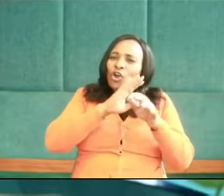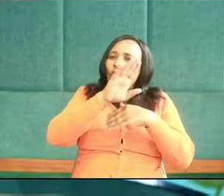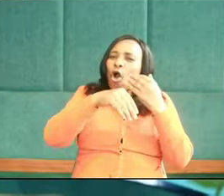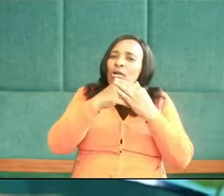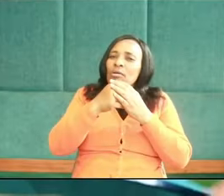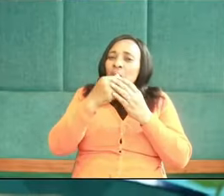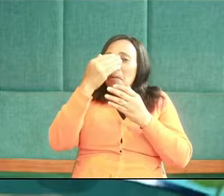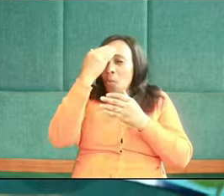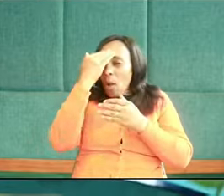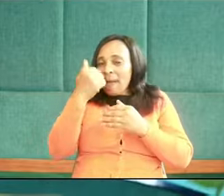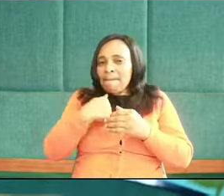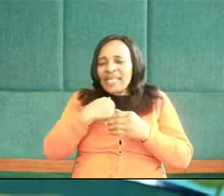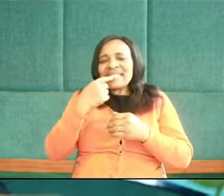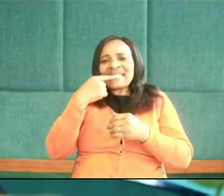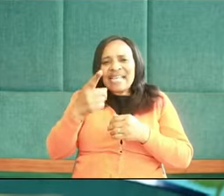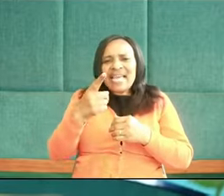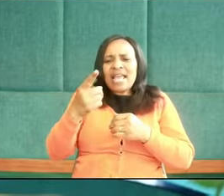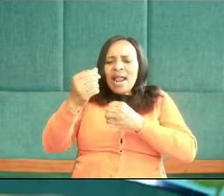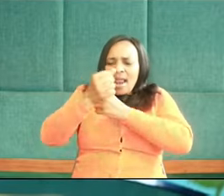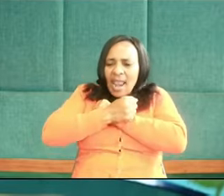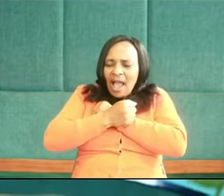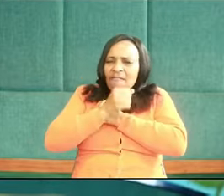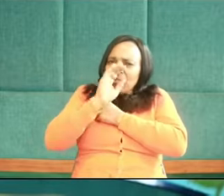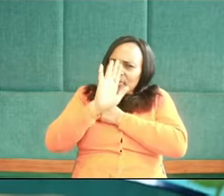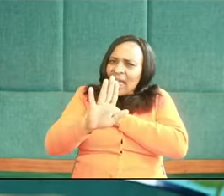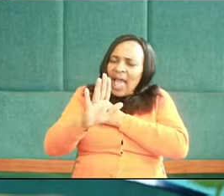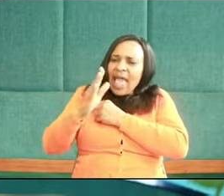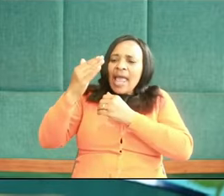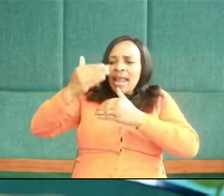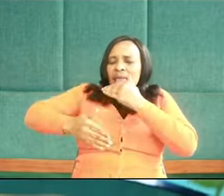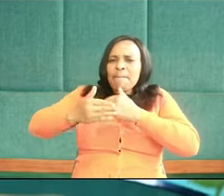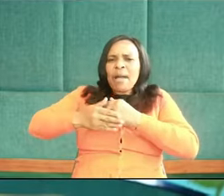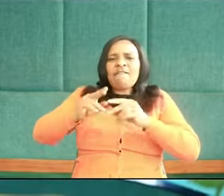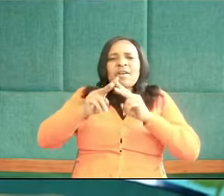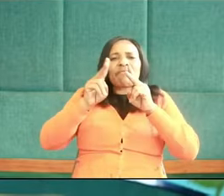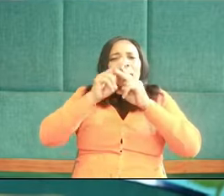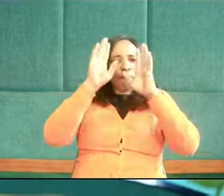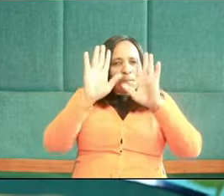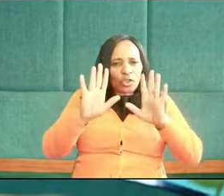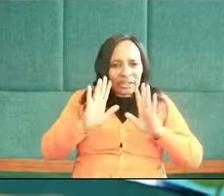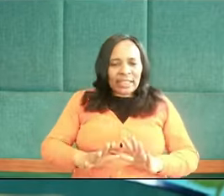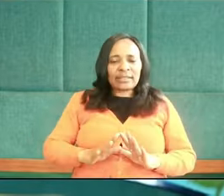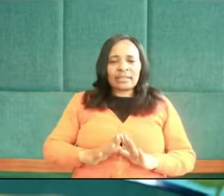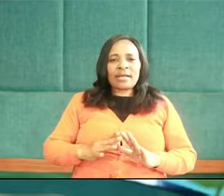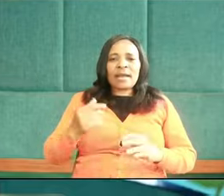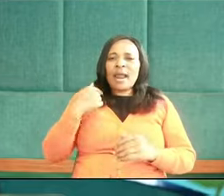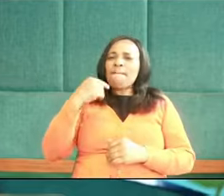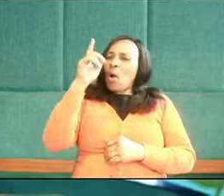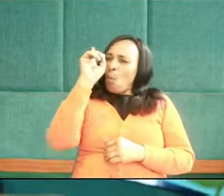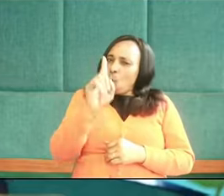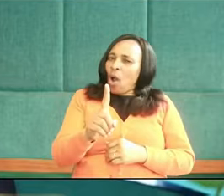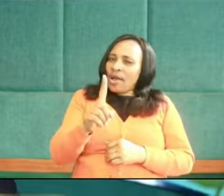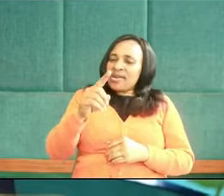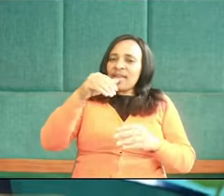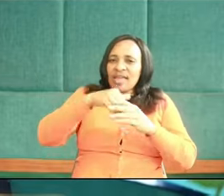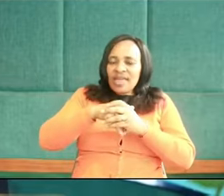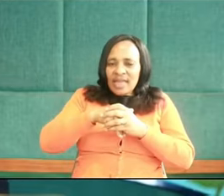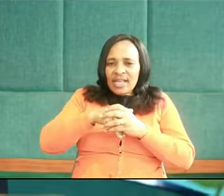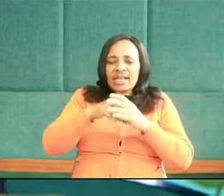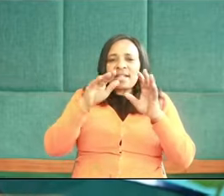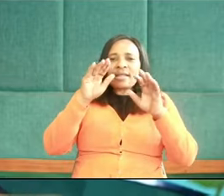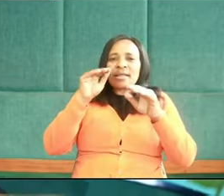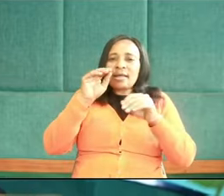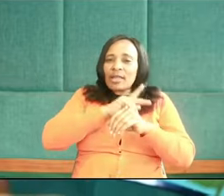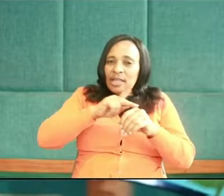am I saying this friends? Love to your neighbor is what Marka is proclaiming as priority number one in this kingdom,